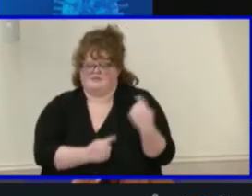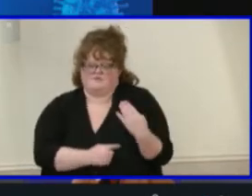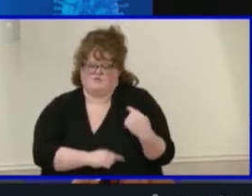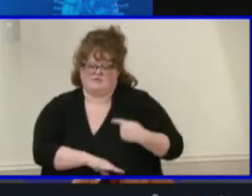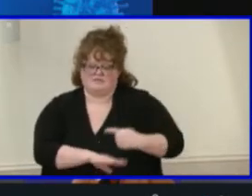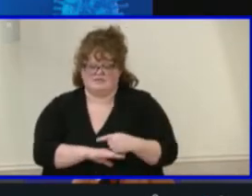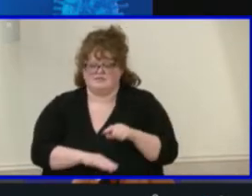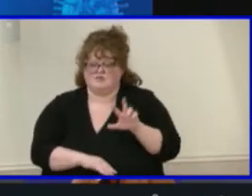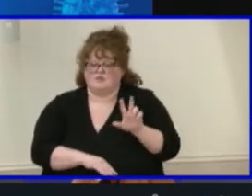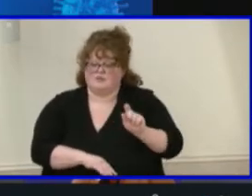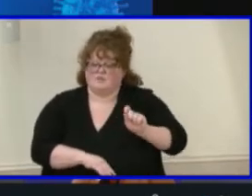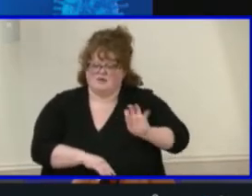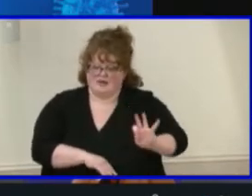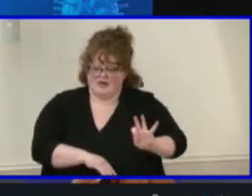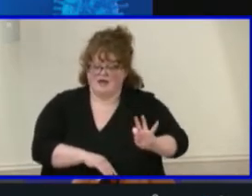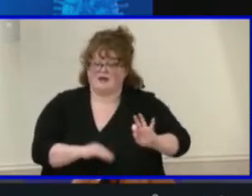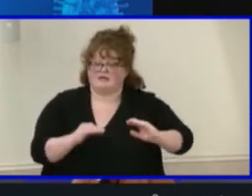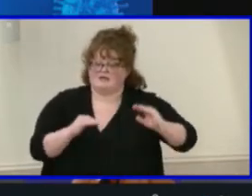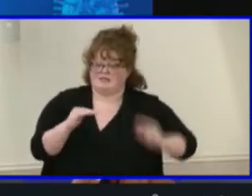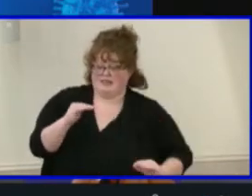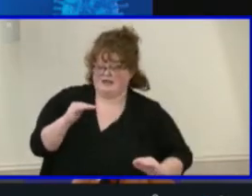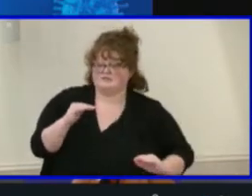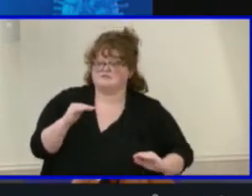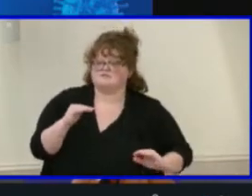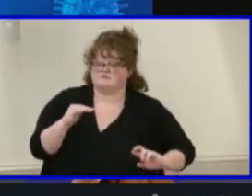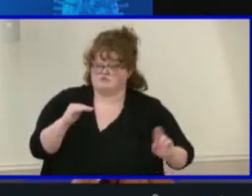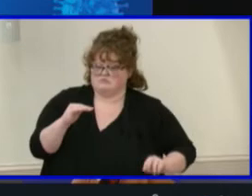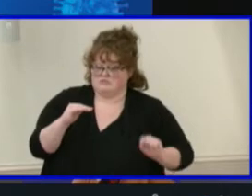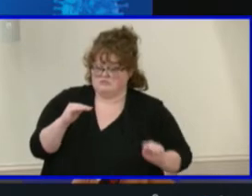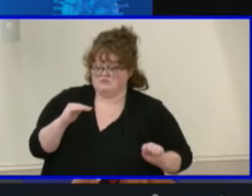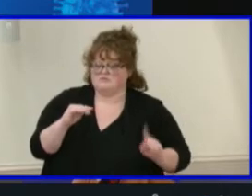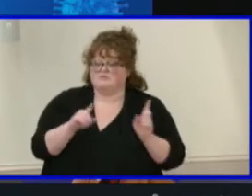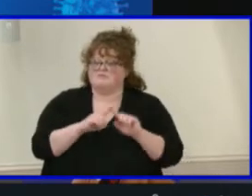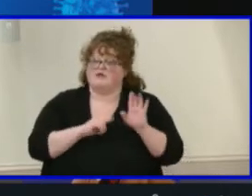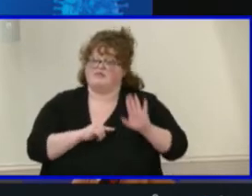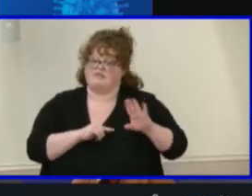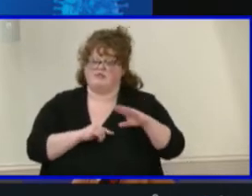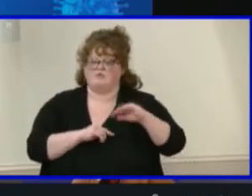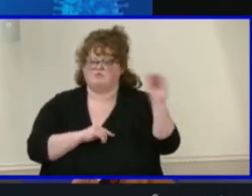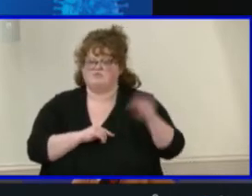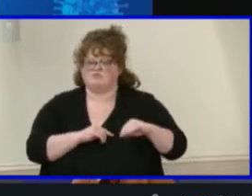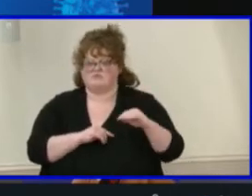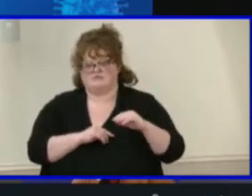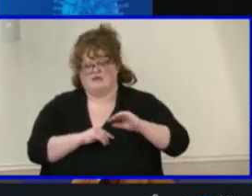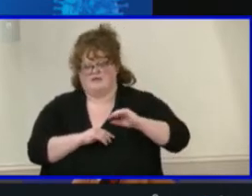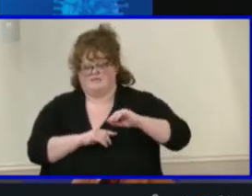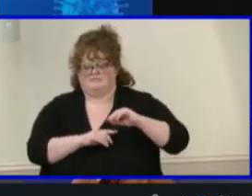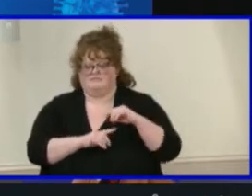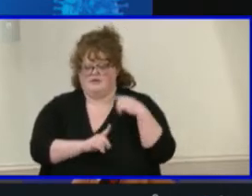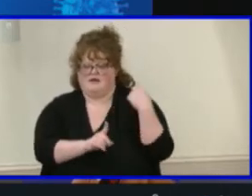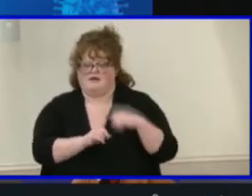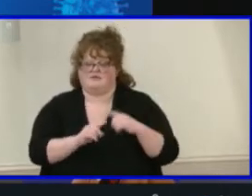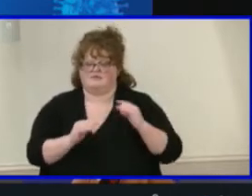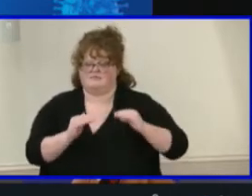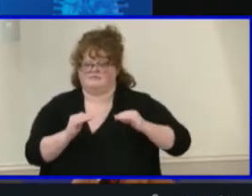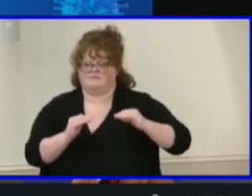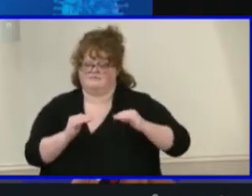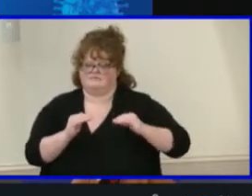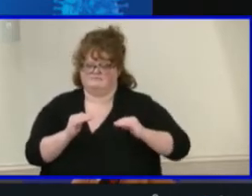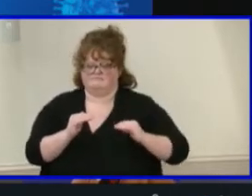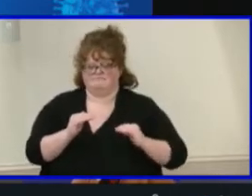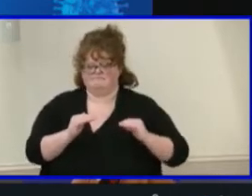3.9, which is less than Henrico. However, their percent positivity has climbed to 4.7 as of yesterday.